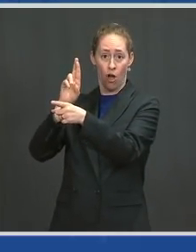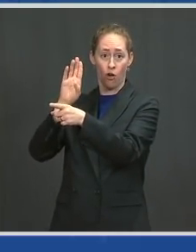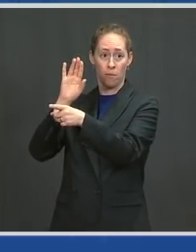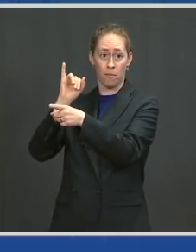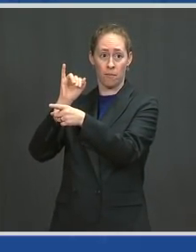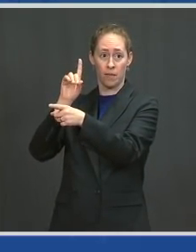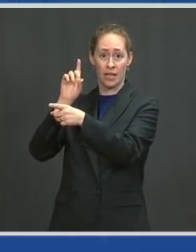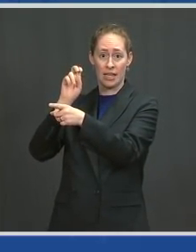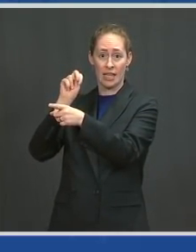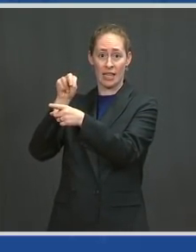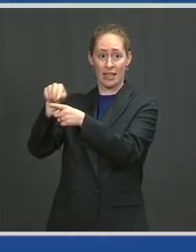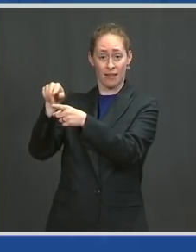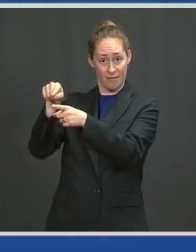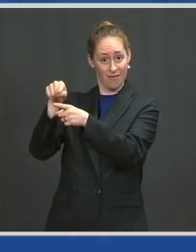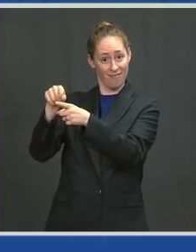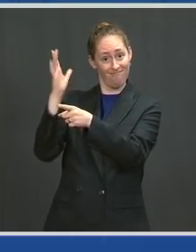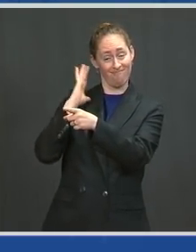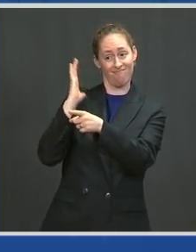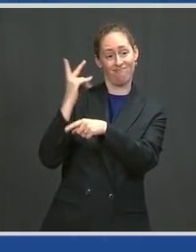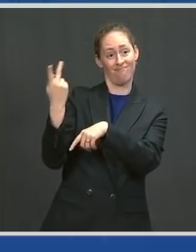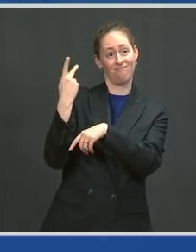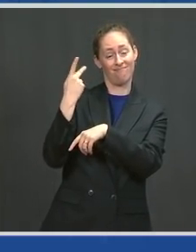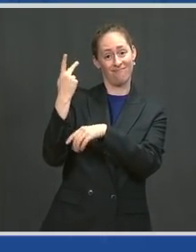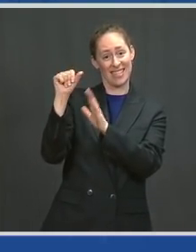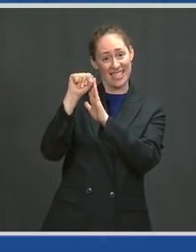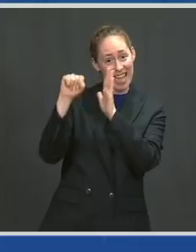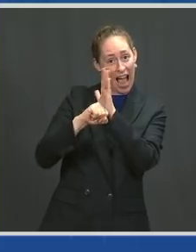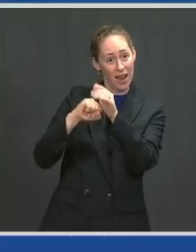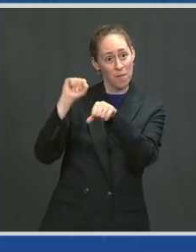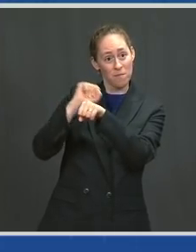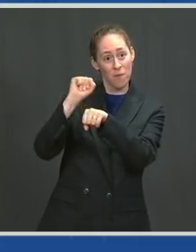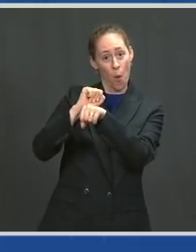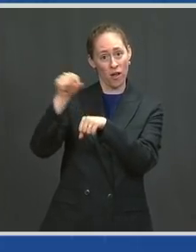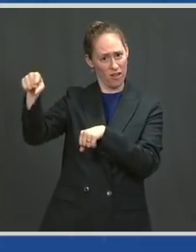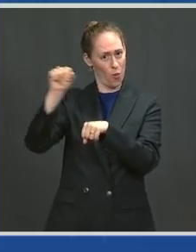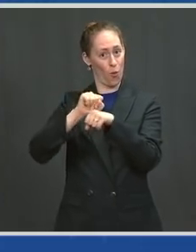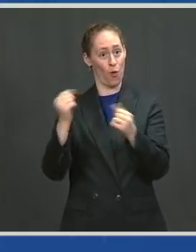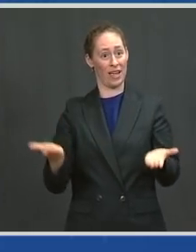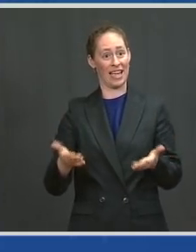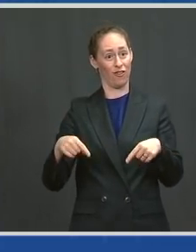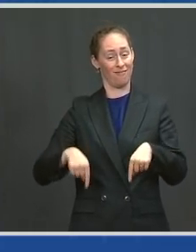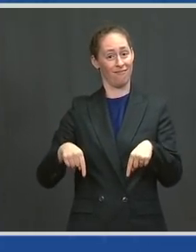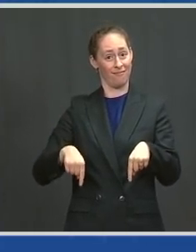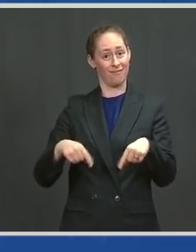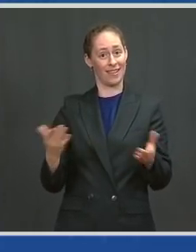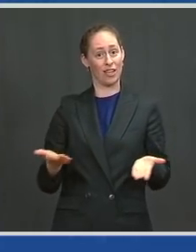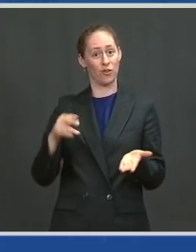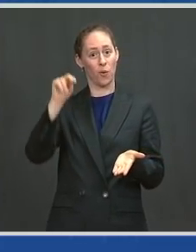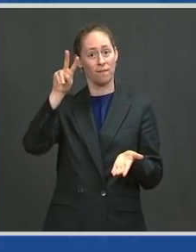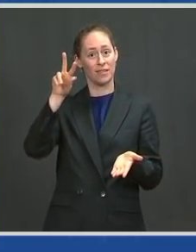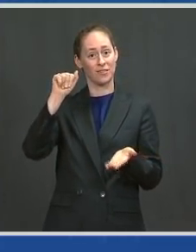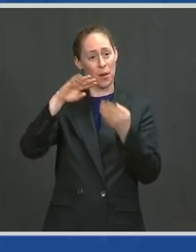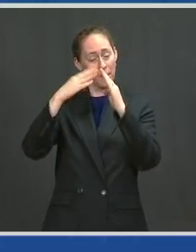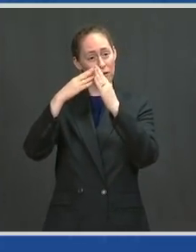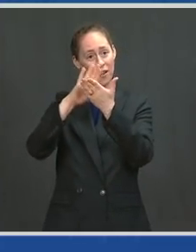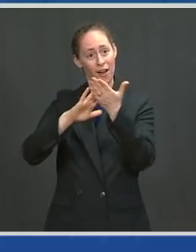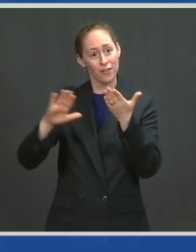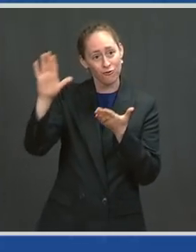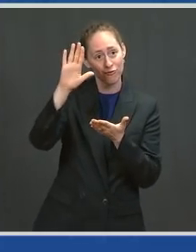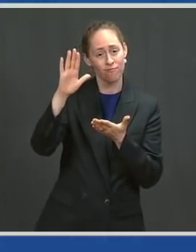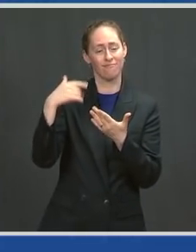are so grateful that you teach here in Virginia at Northern Virginia Community College. please welcome the President.